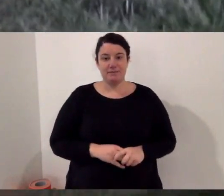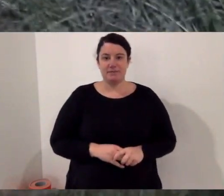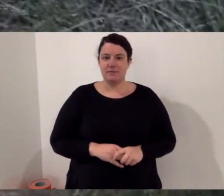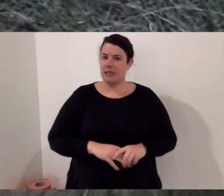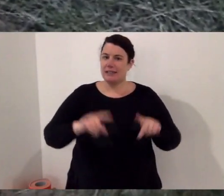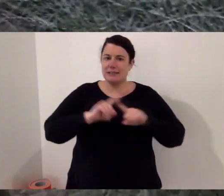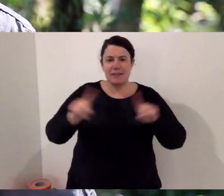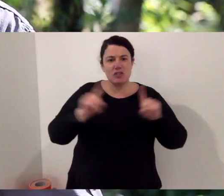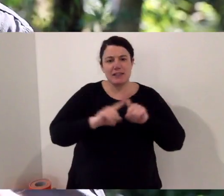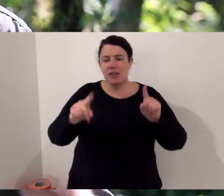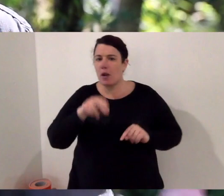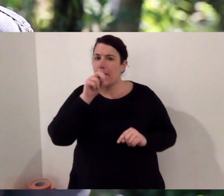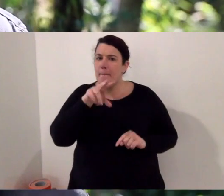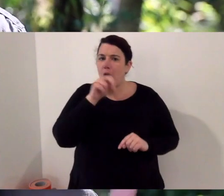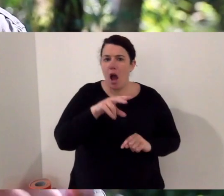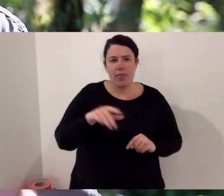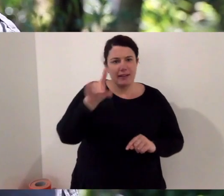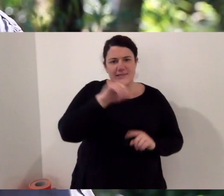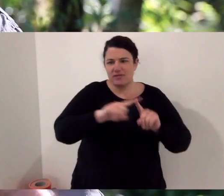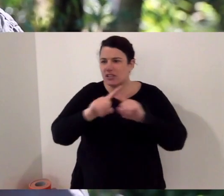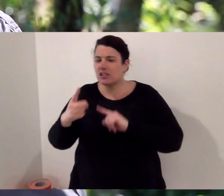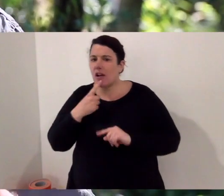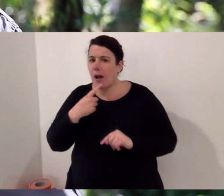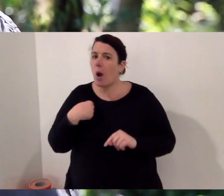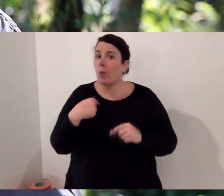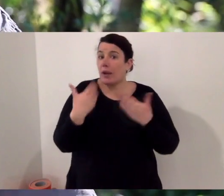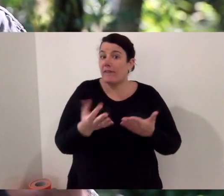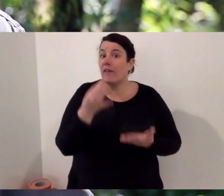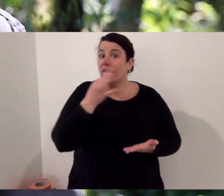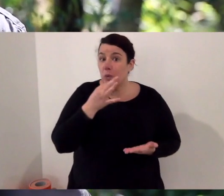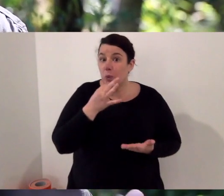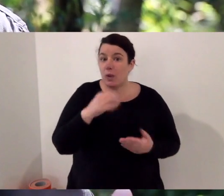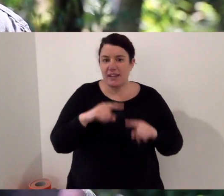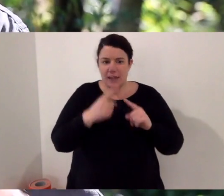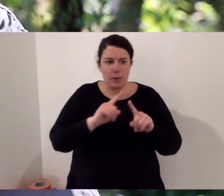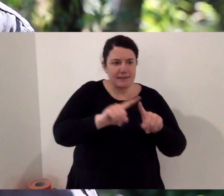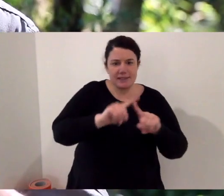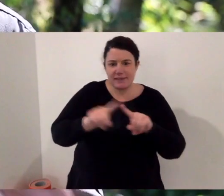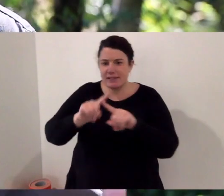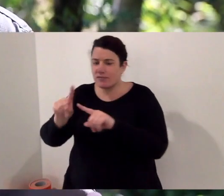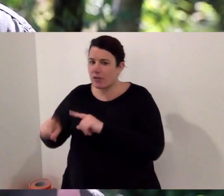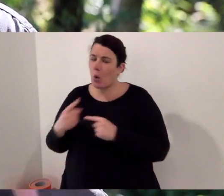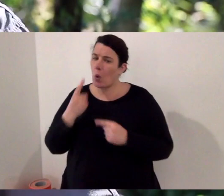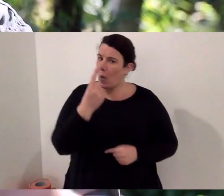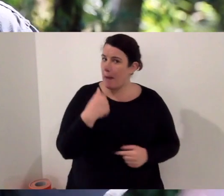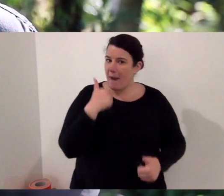to move. There are a whole range of different python species in Australia. Now I'm going to pick a couple and talk you through their